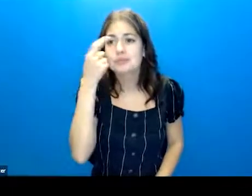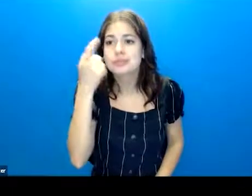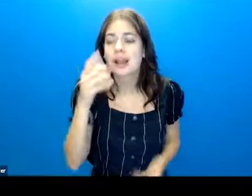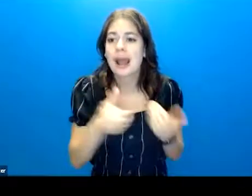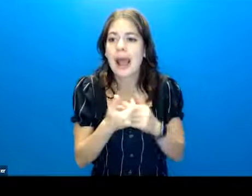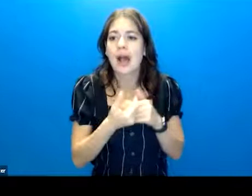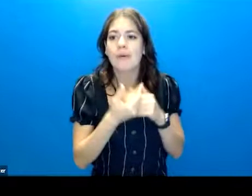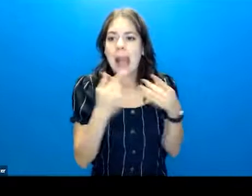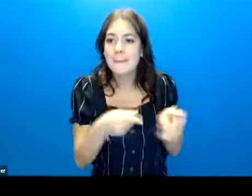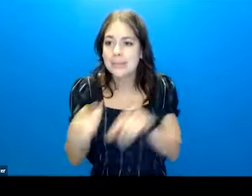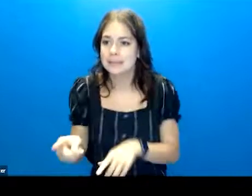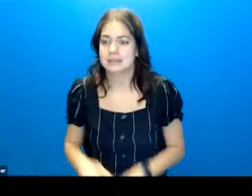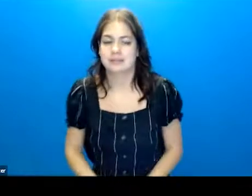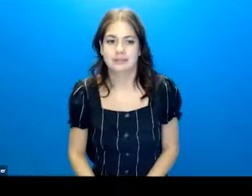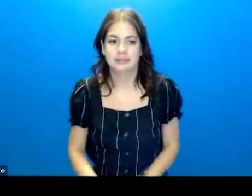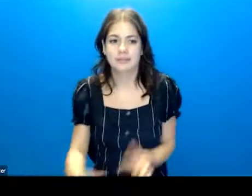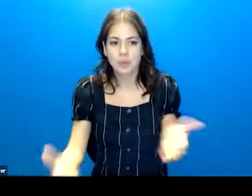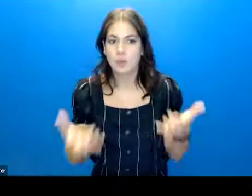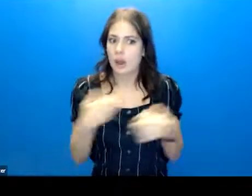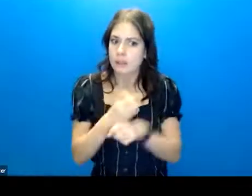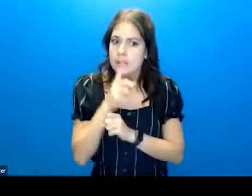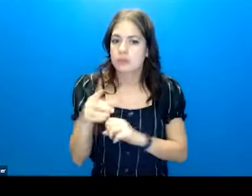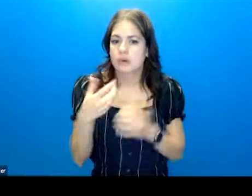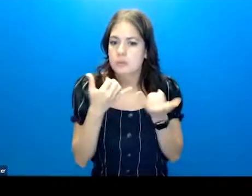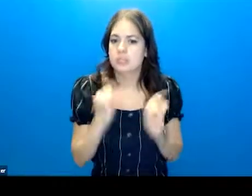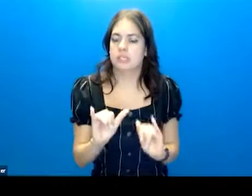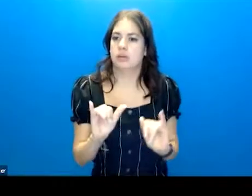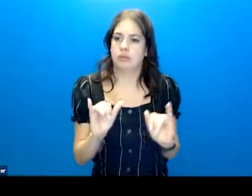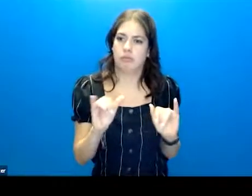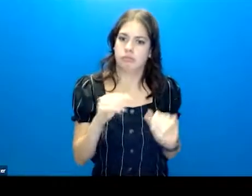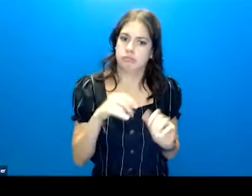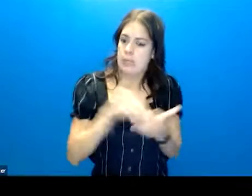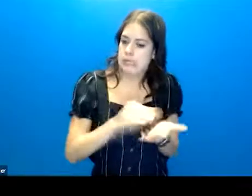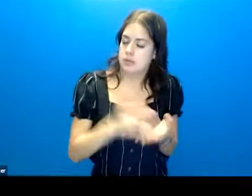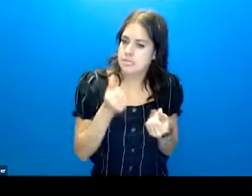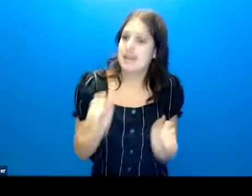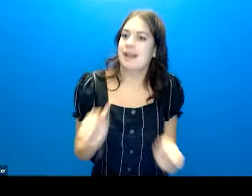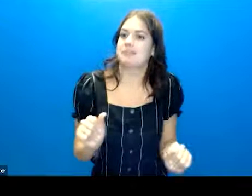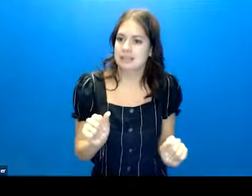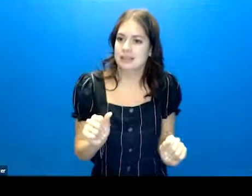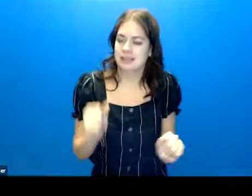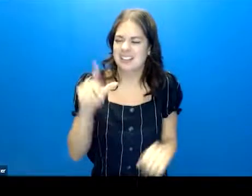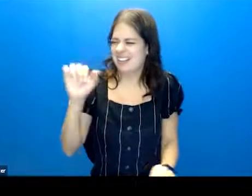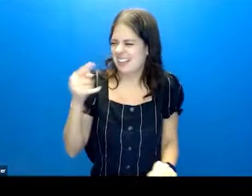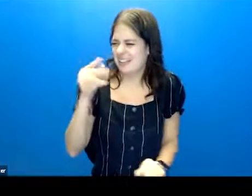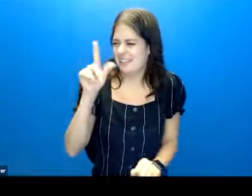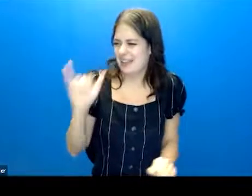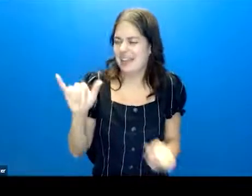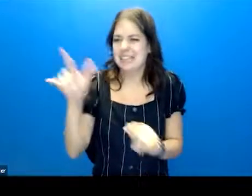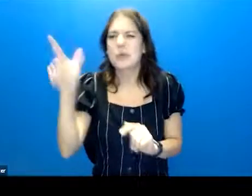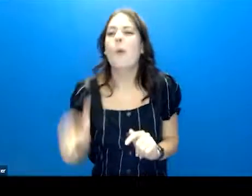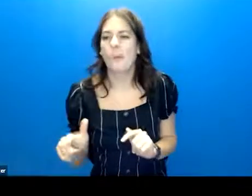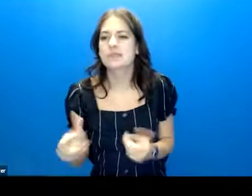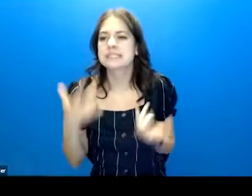how things tend to work. So we want to make sure that we're still counting that as an attempt, even though the lethality is really low.